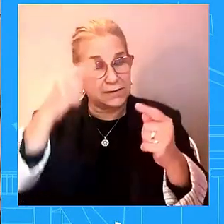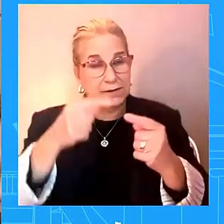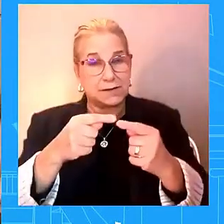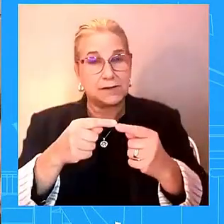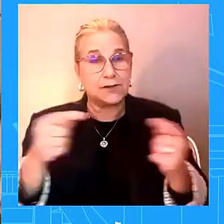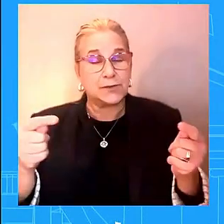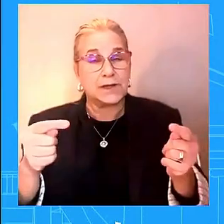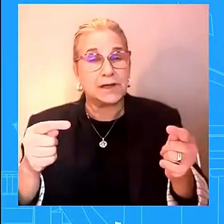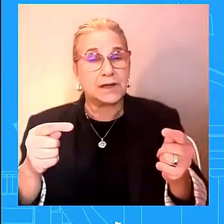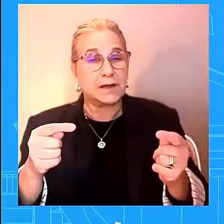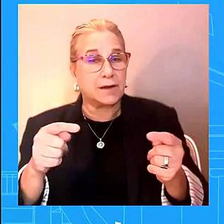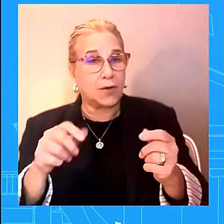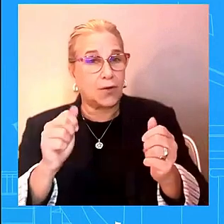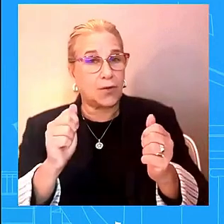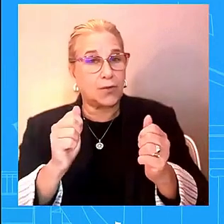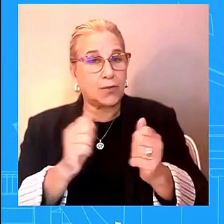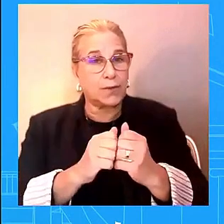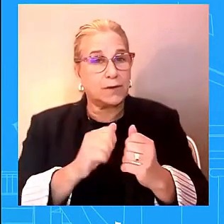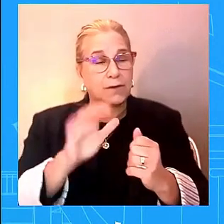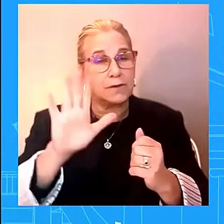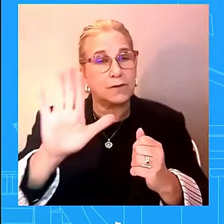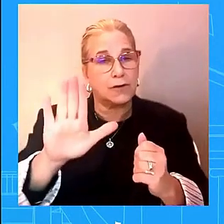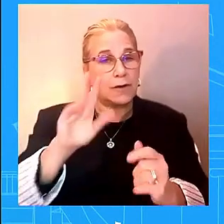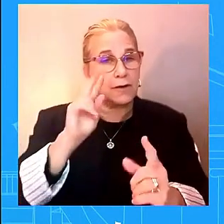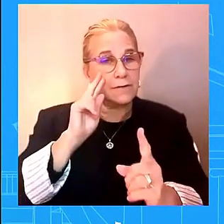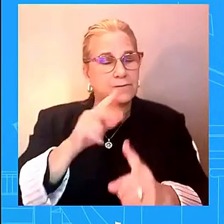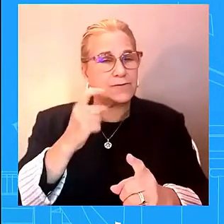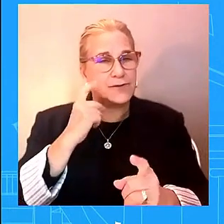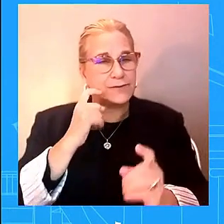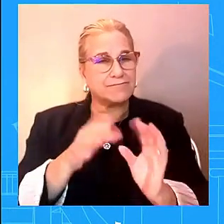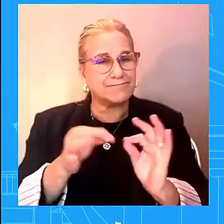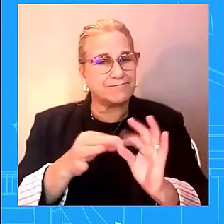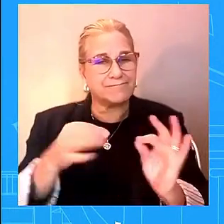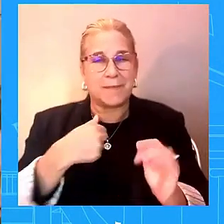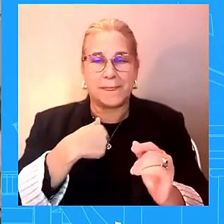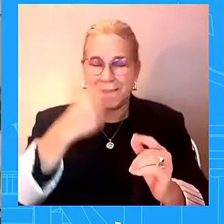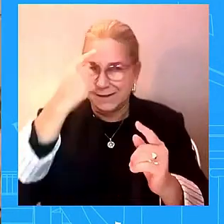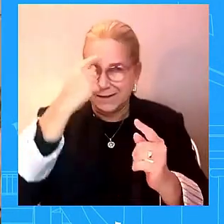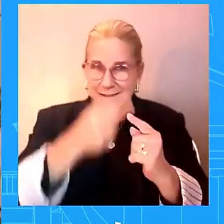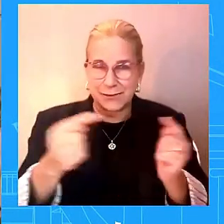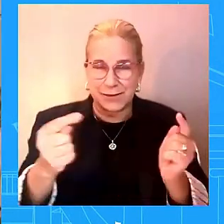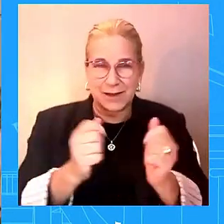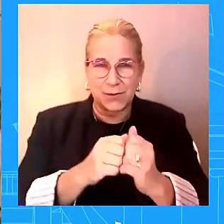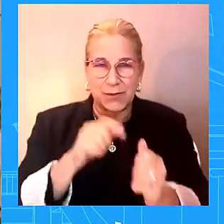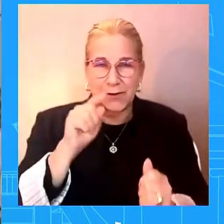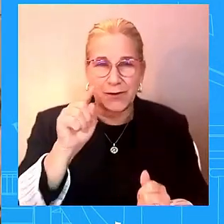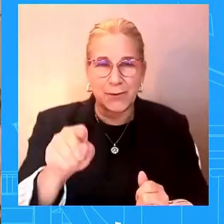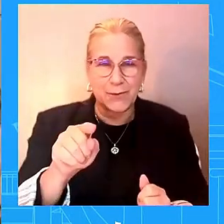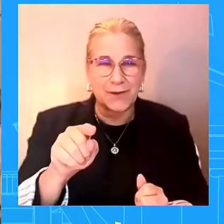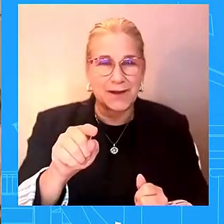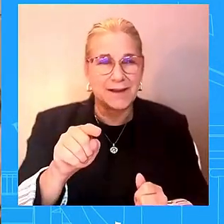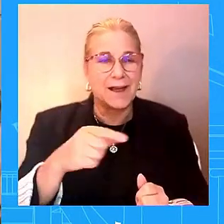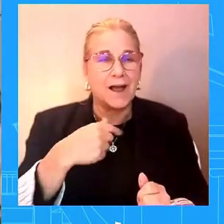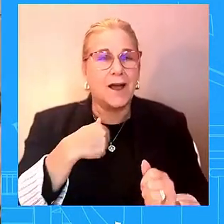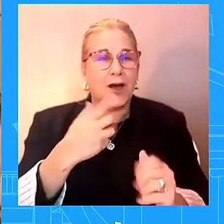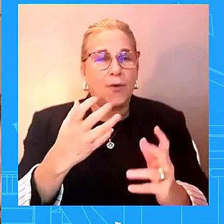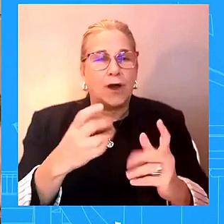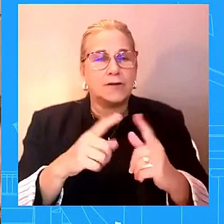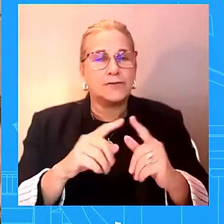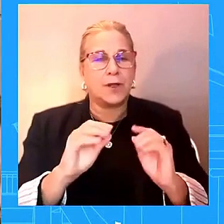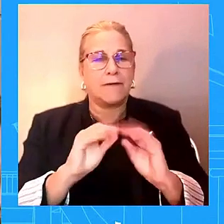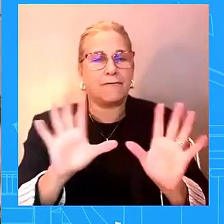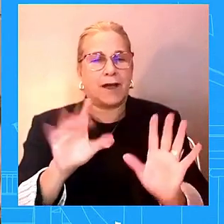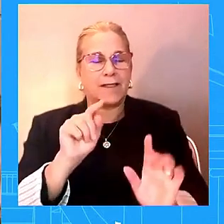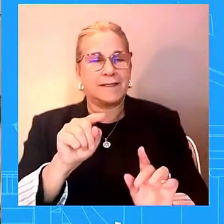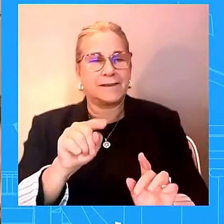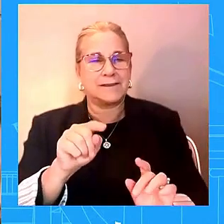about no you you just said that i disagree with you i just want to clarify go ahead thank you can you think of any issue